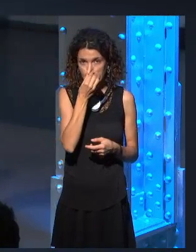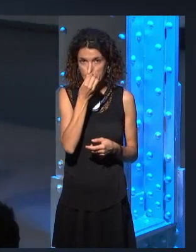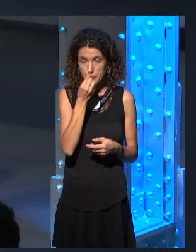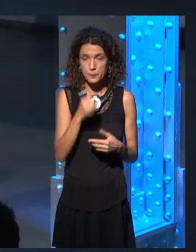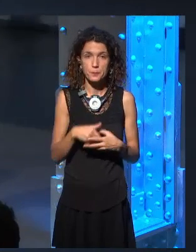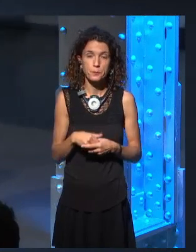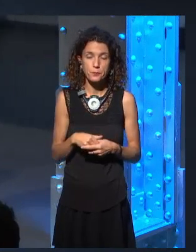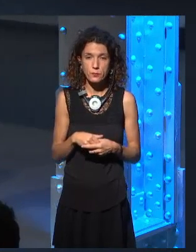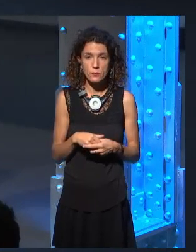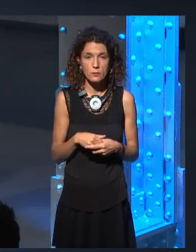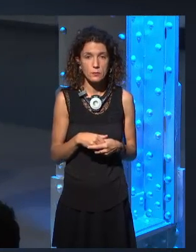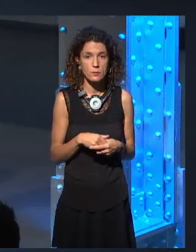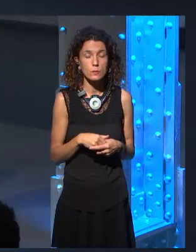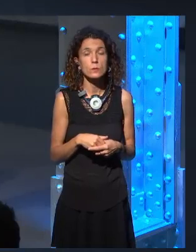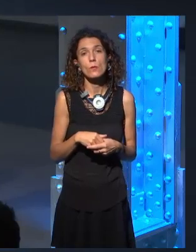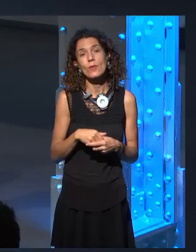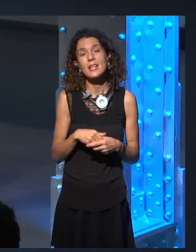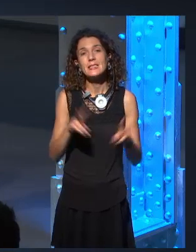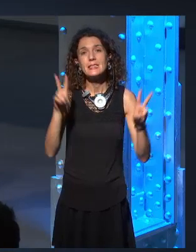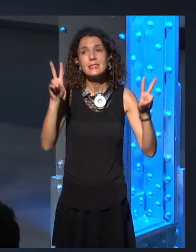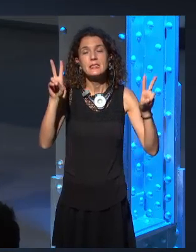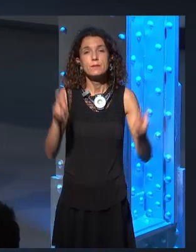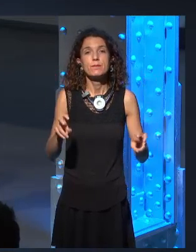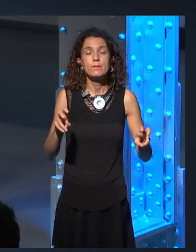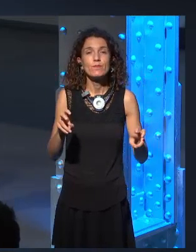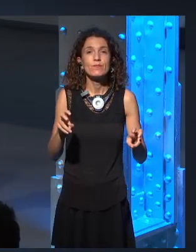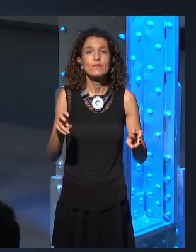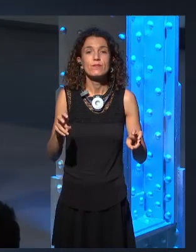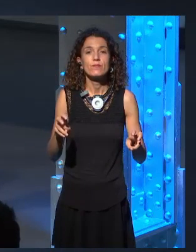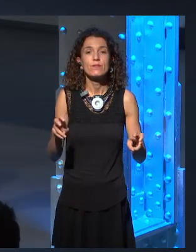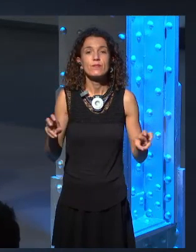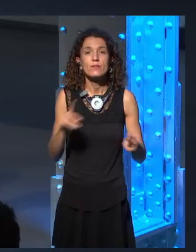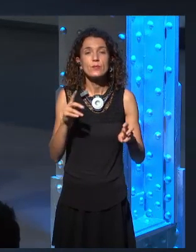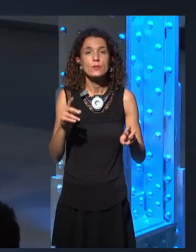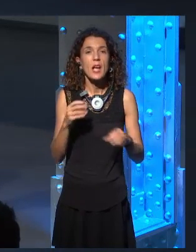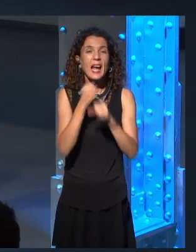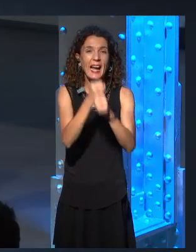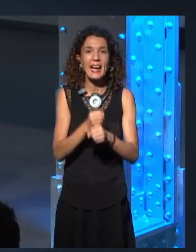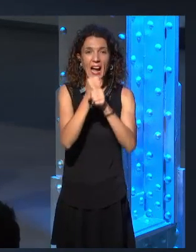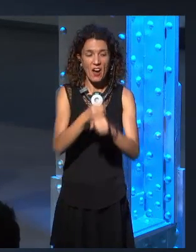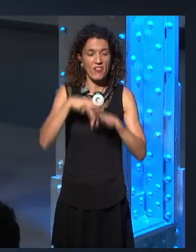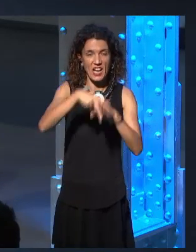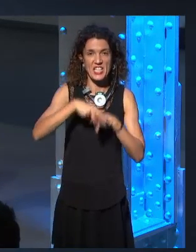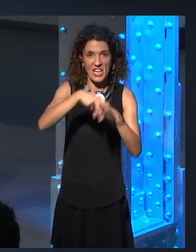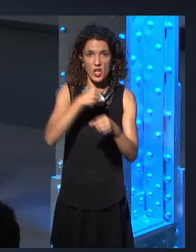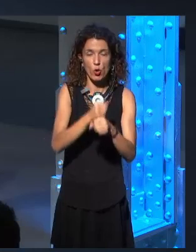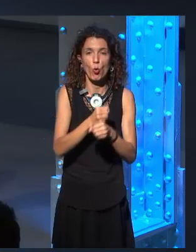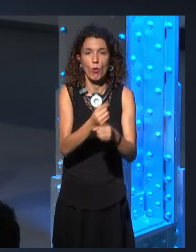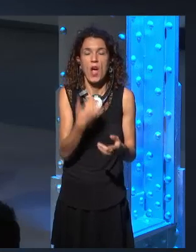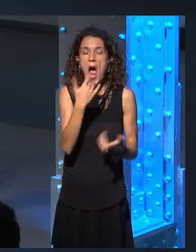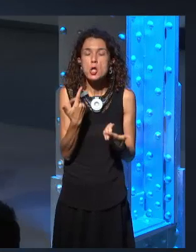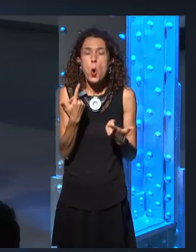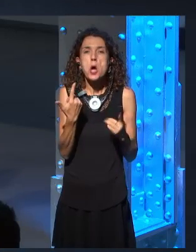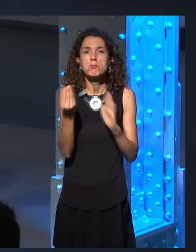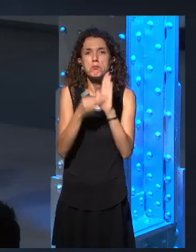like, The Hedge Knight, no mention of it at all because it didn't exist. He only created it later. And then, now, there's all